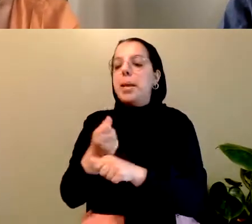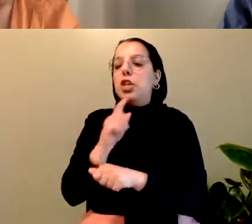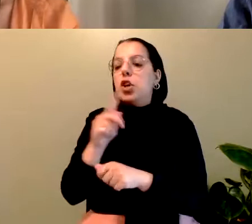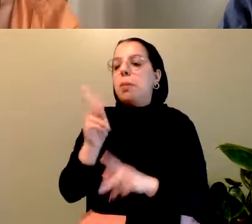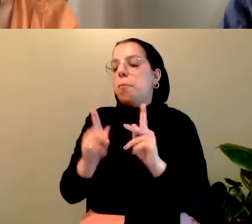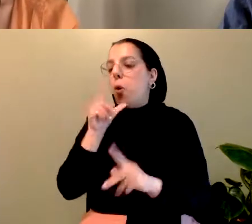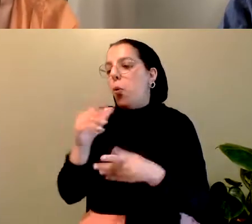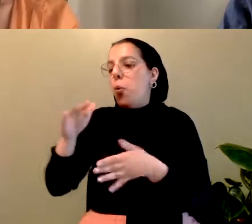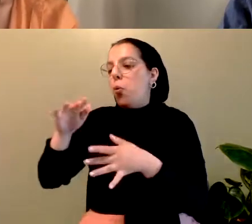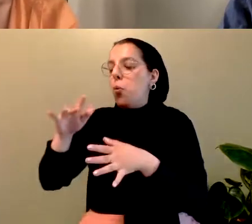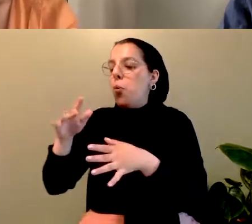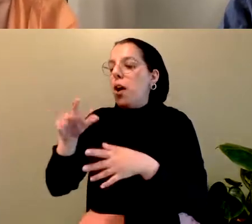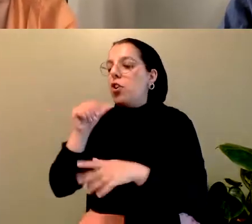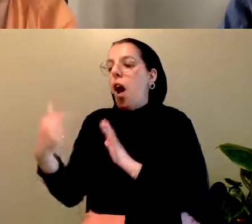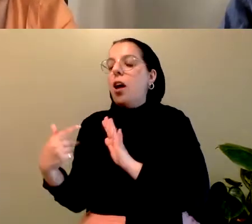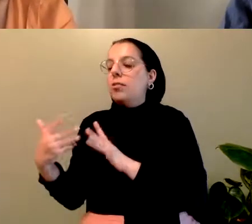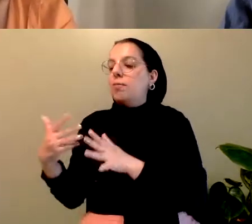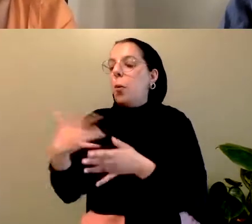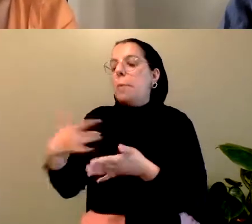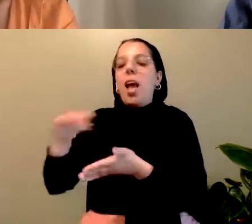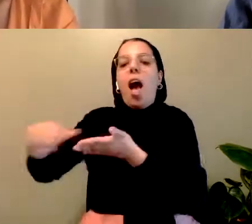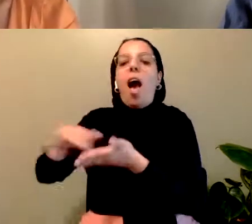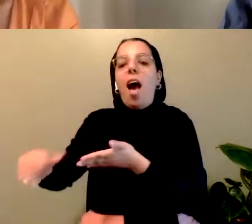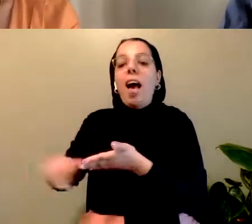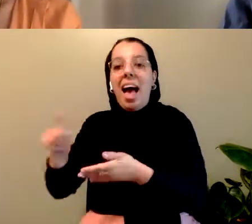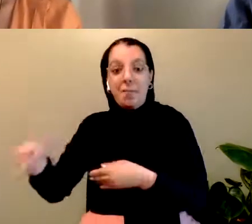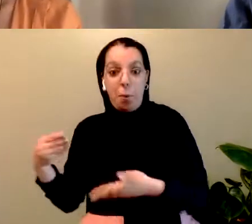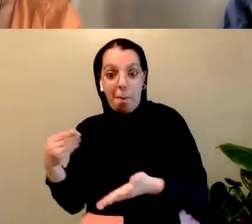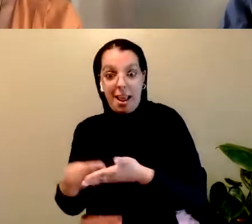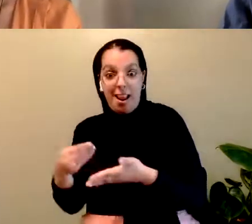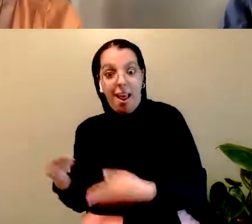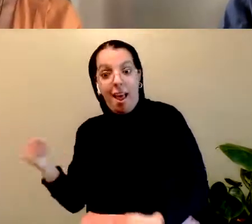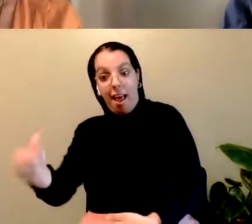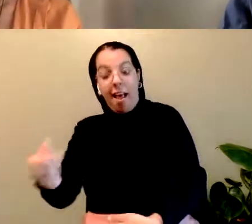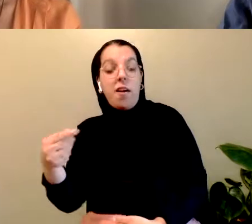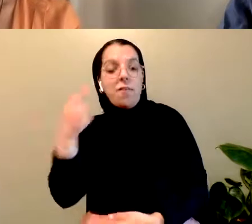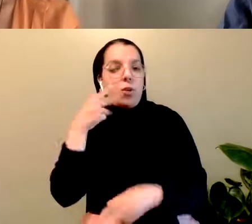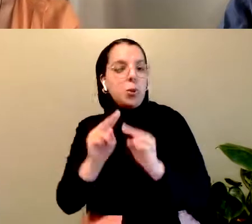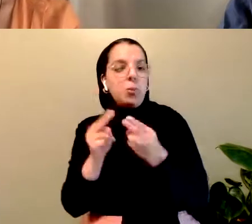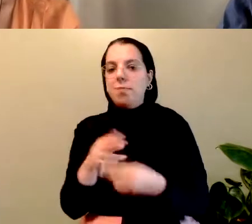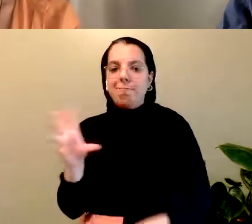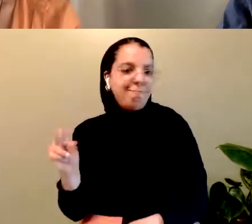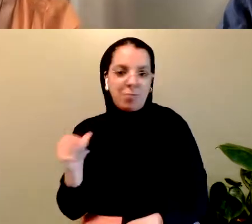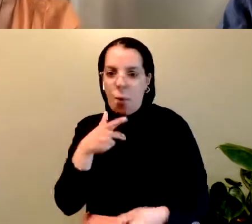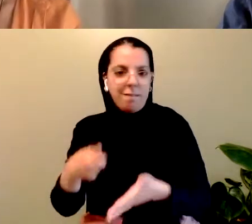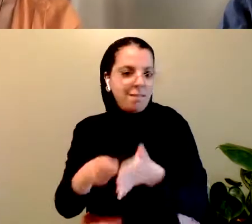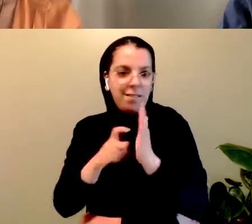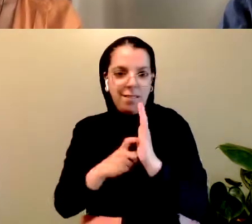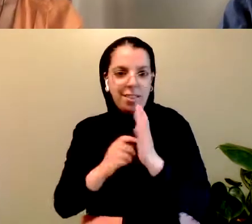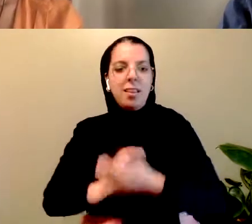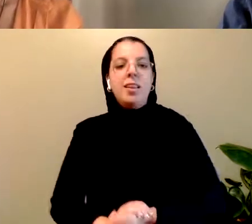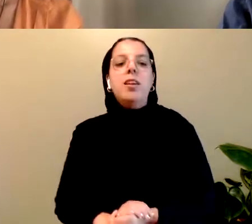fees to the association for that work. And the definition with the CTA of what constitutes